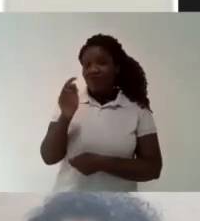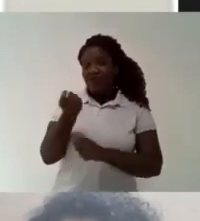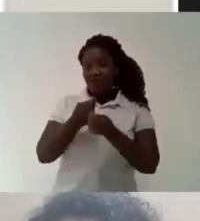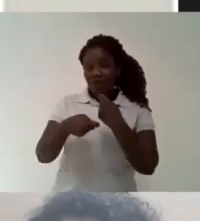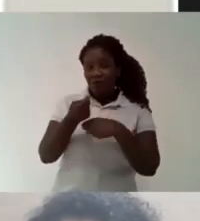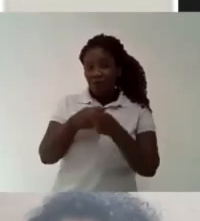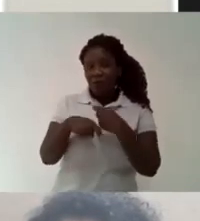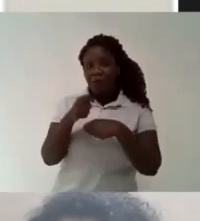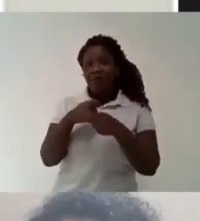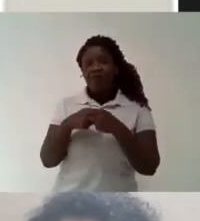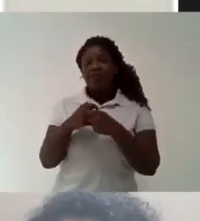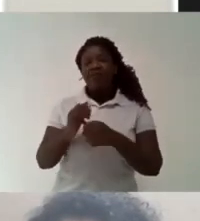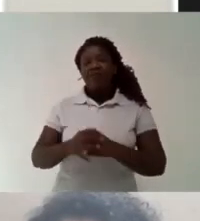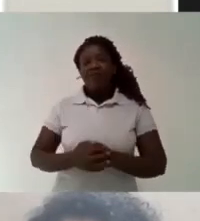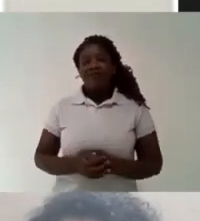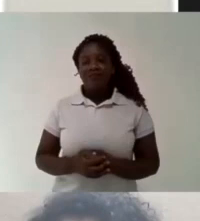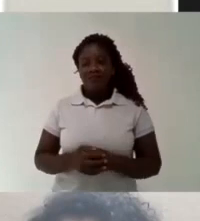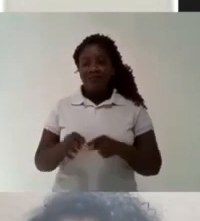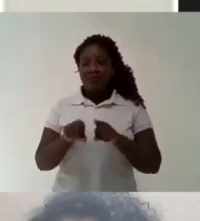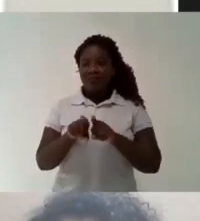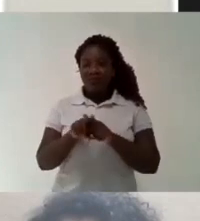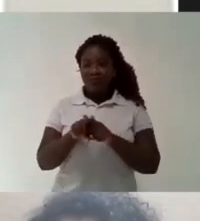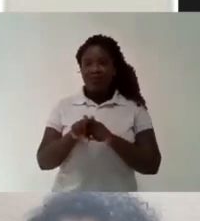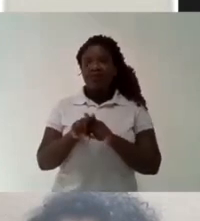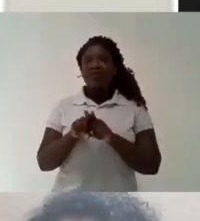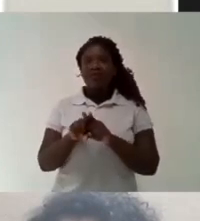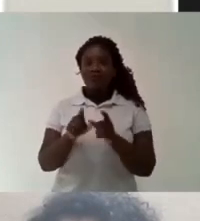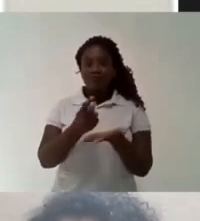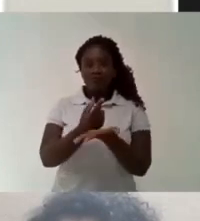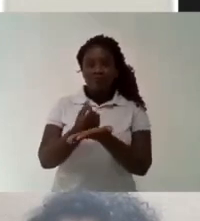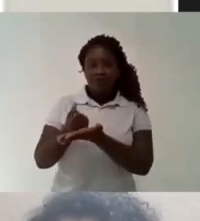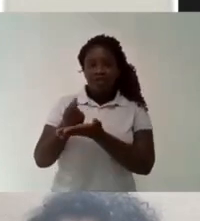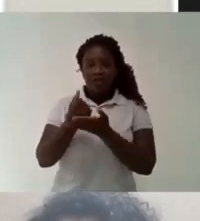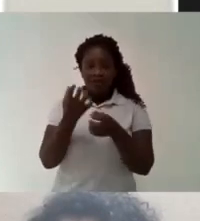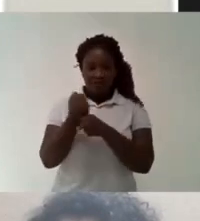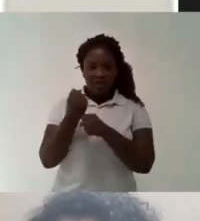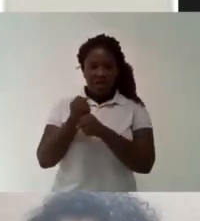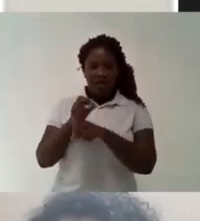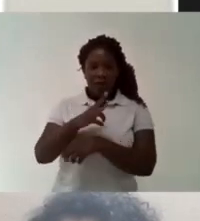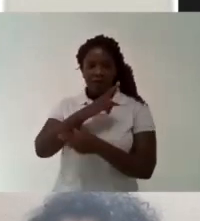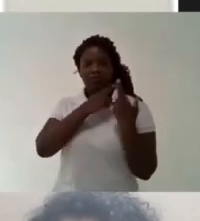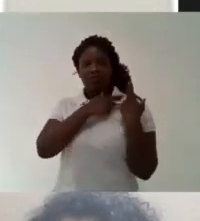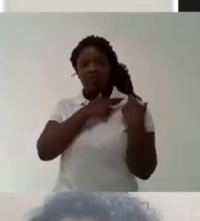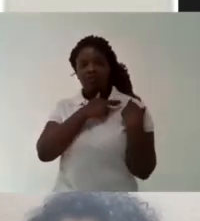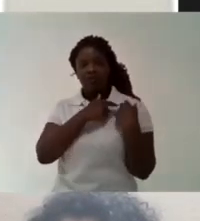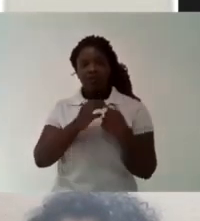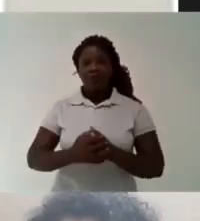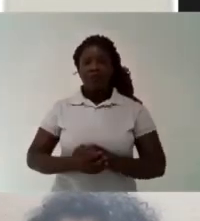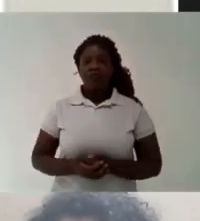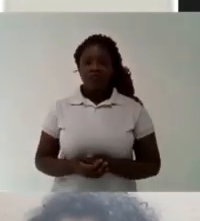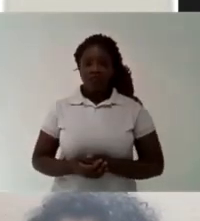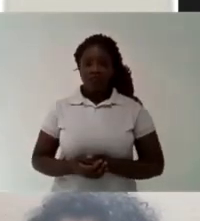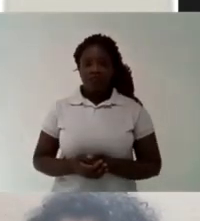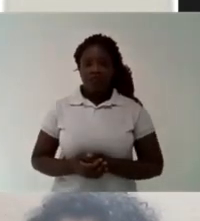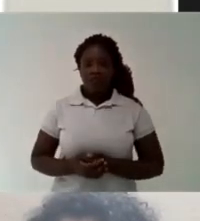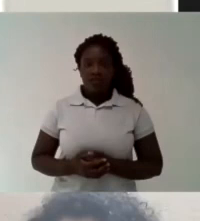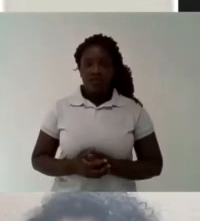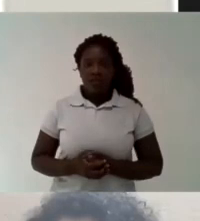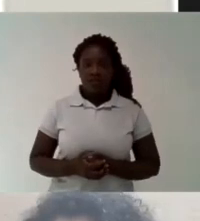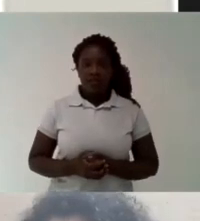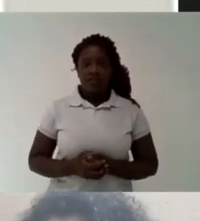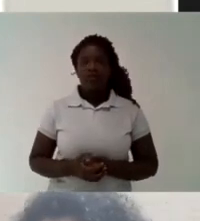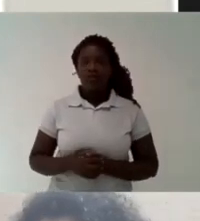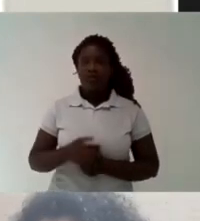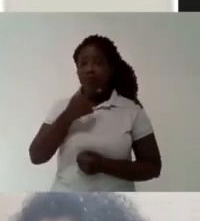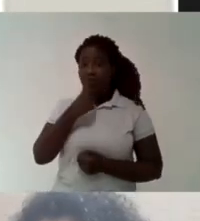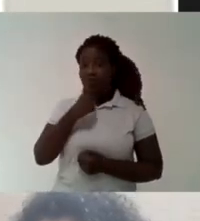So to start the conversation today I will be talking to Iago First of all I